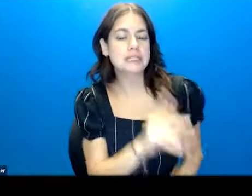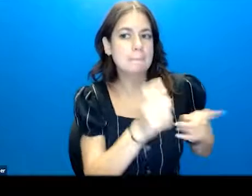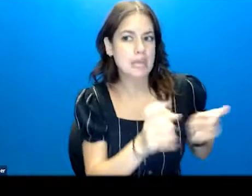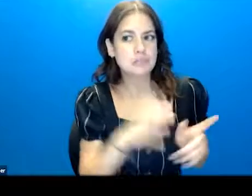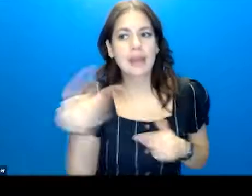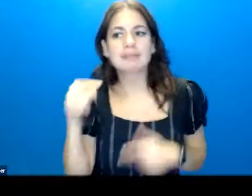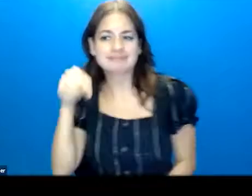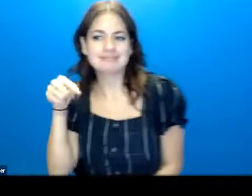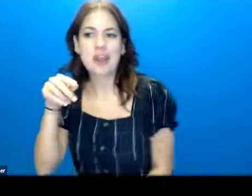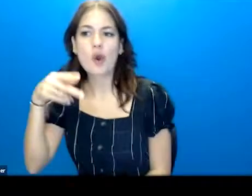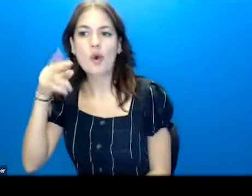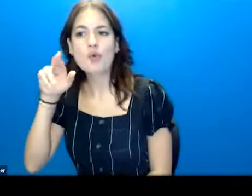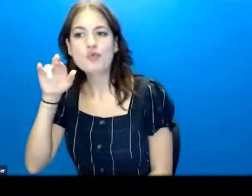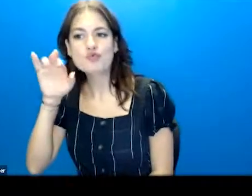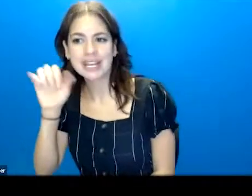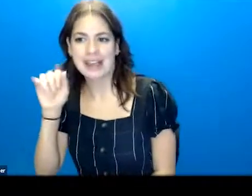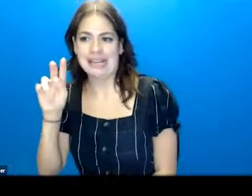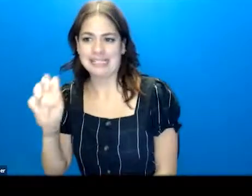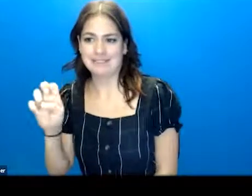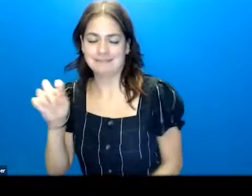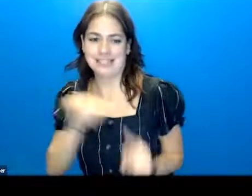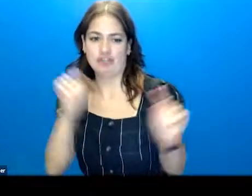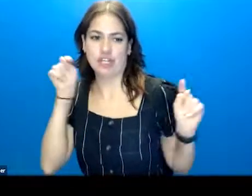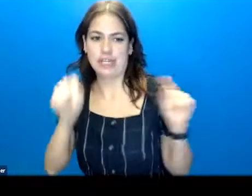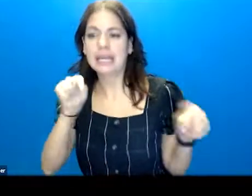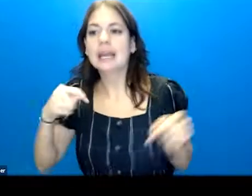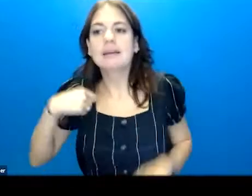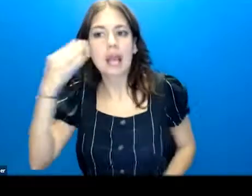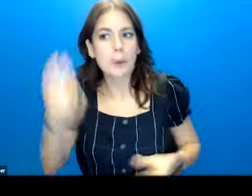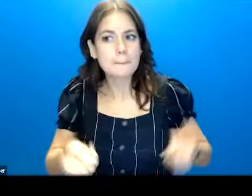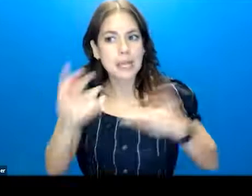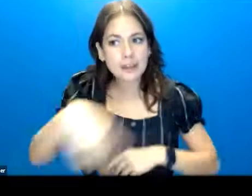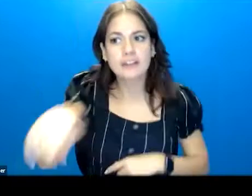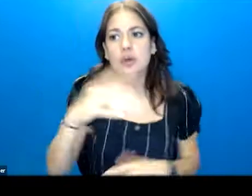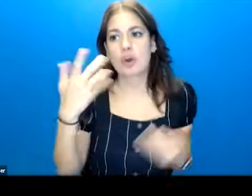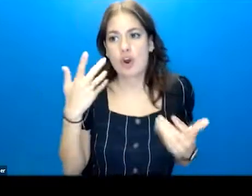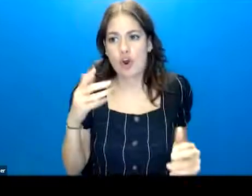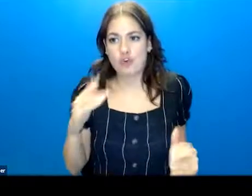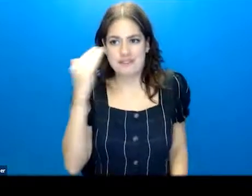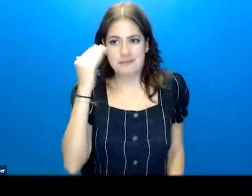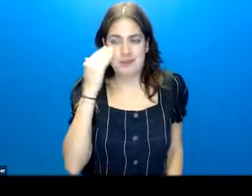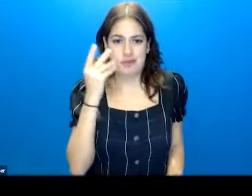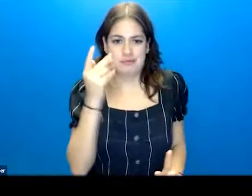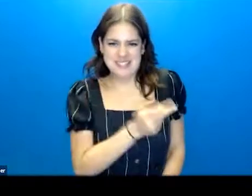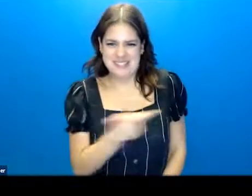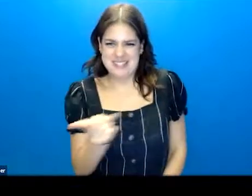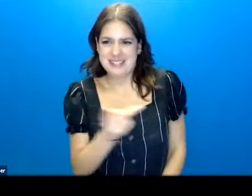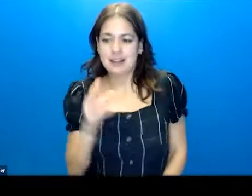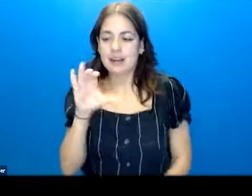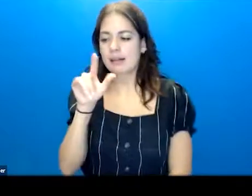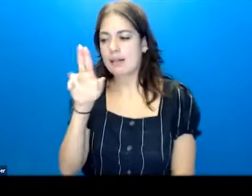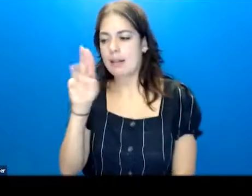reactive suicide risk management. I know many of you are already familiar with the Columbia